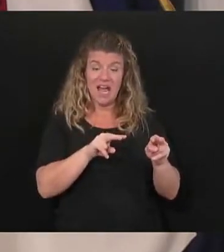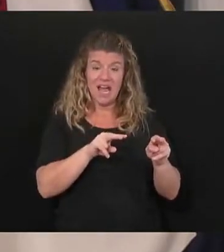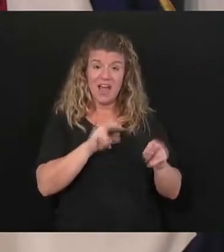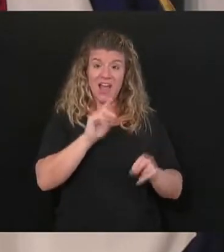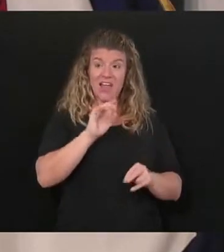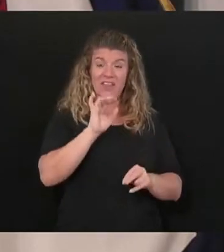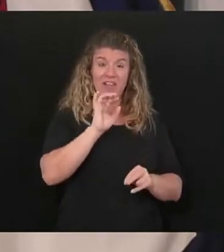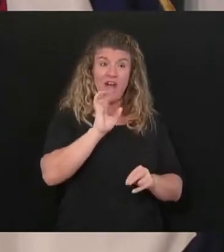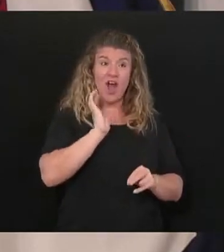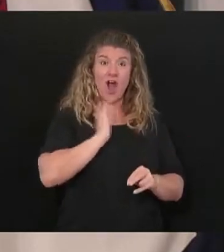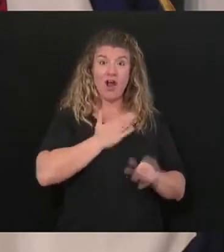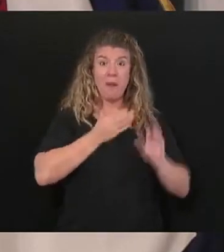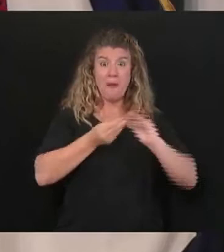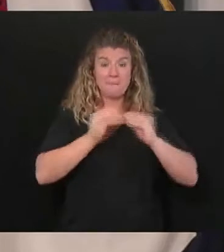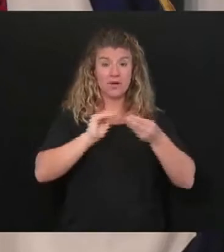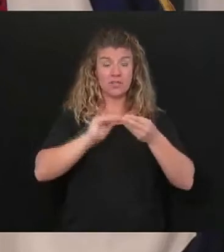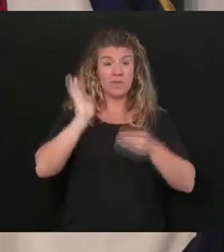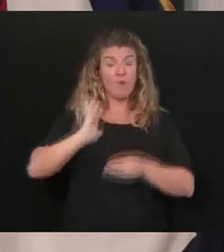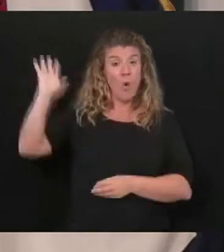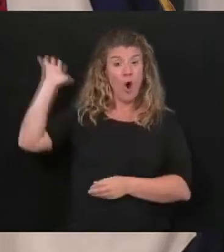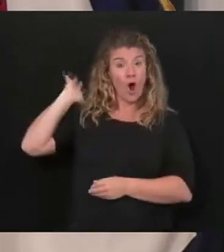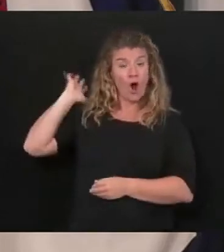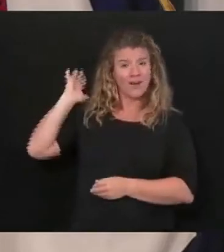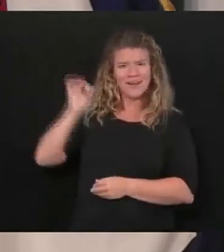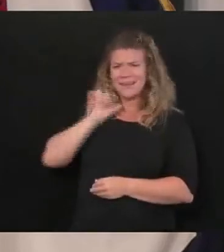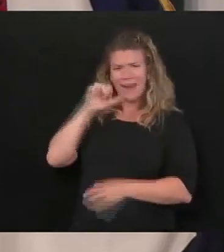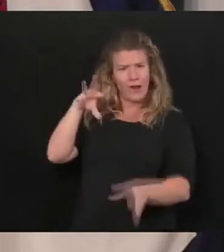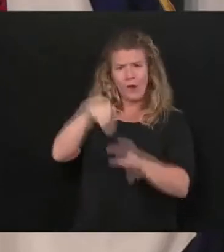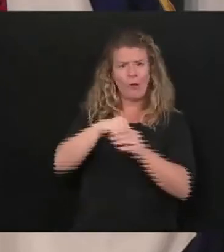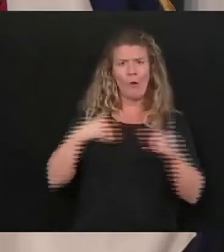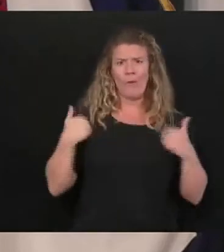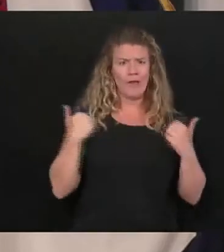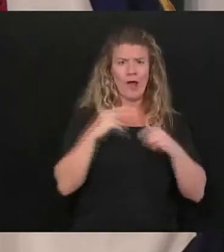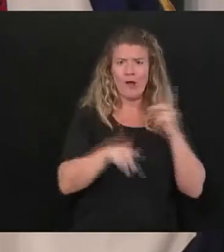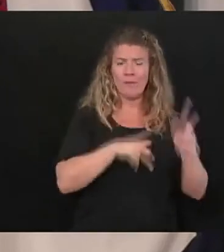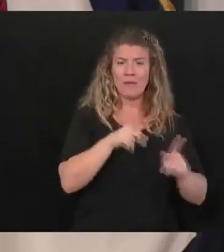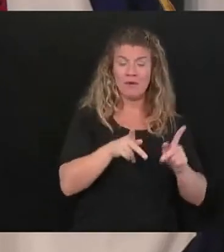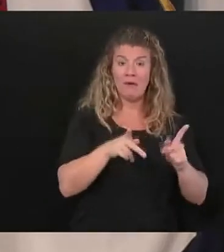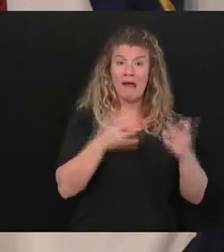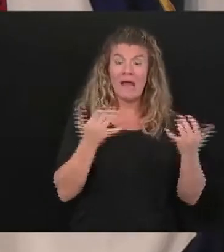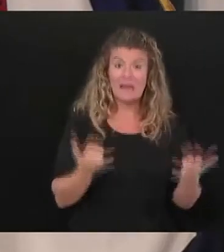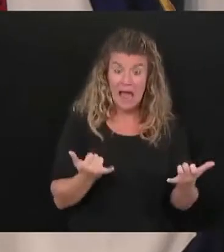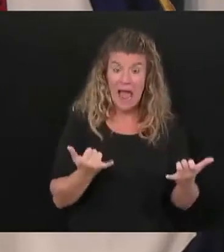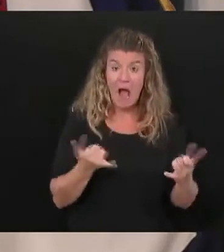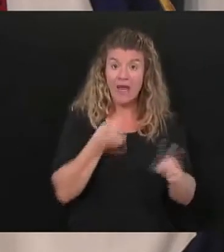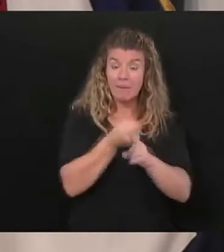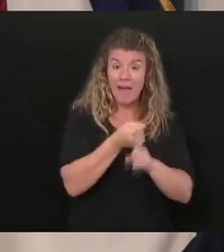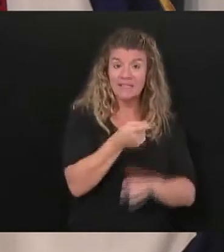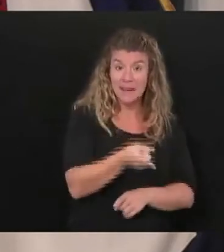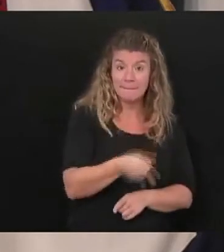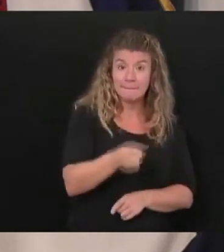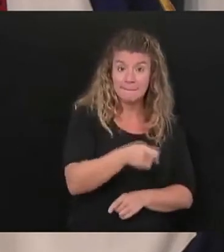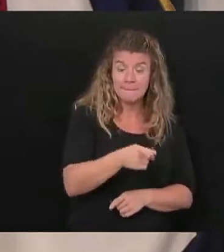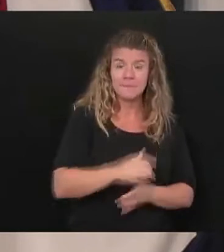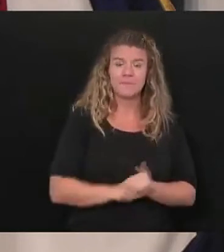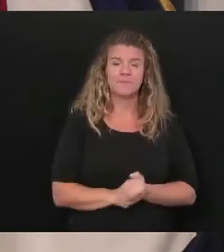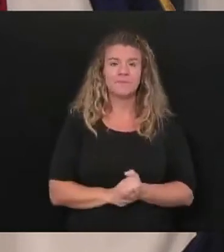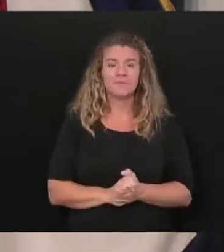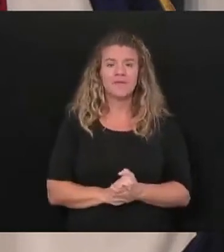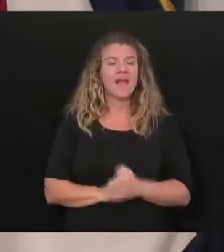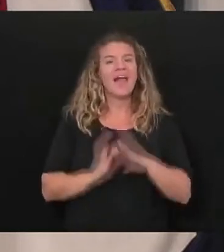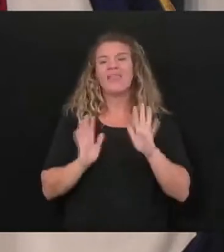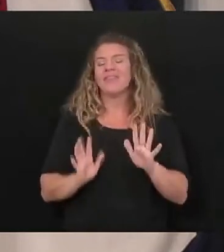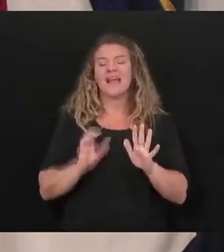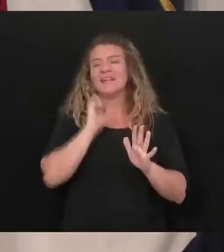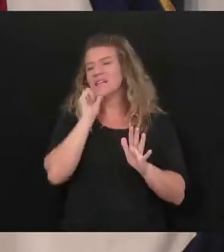problems with this before are now having a problem with it. Now, this doesn't mean that a